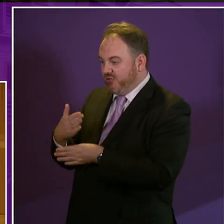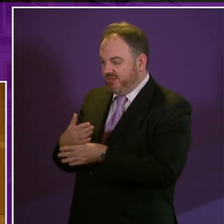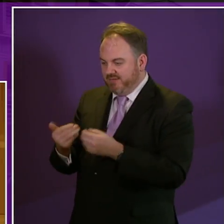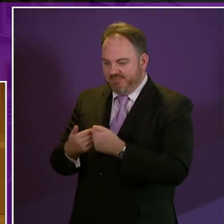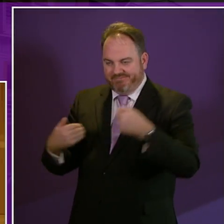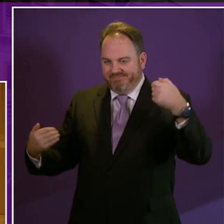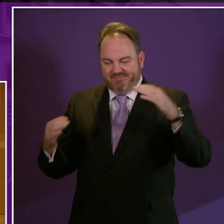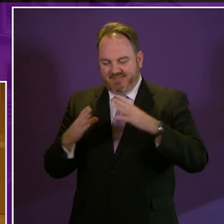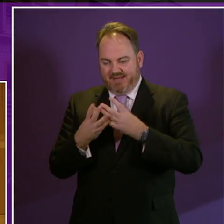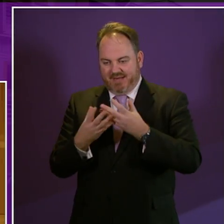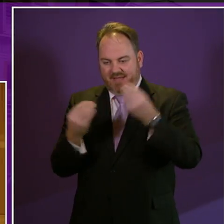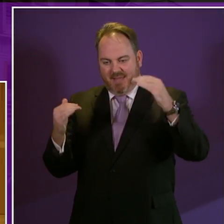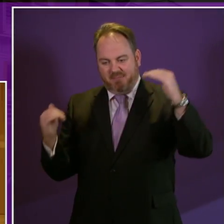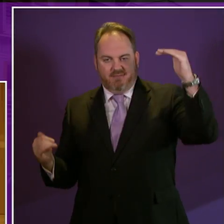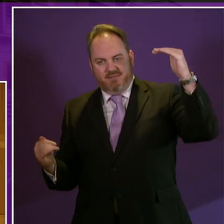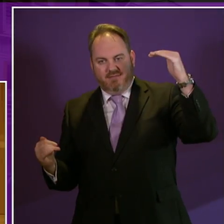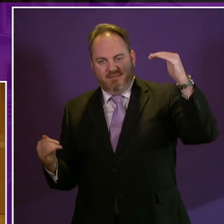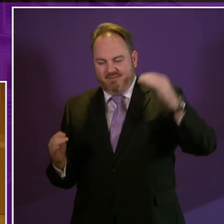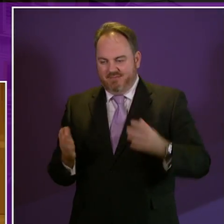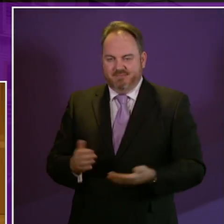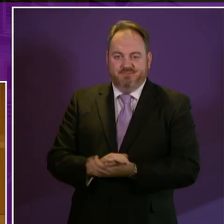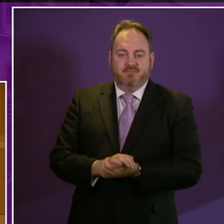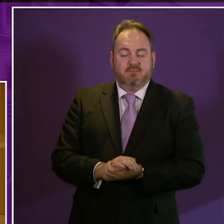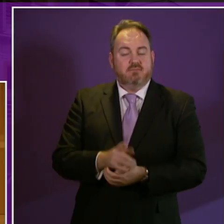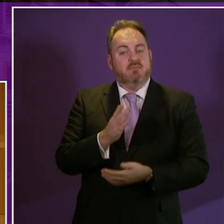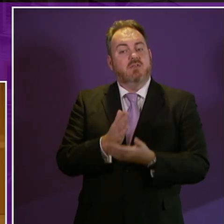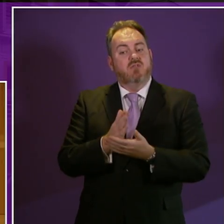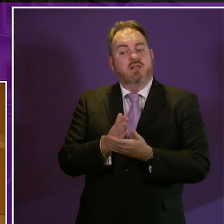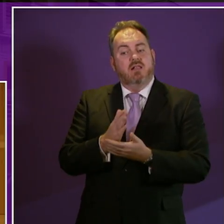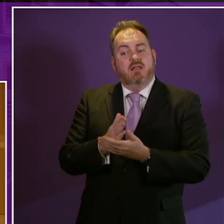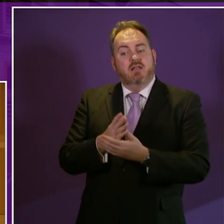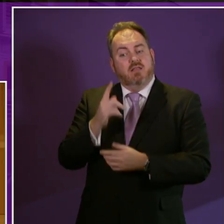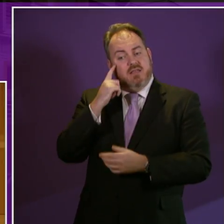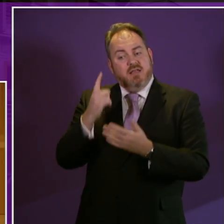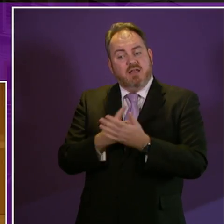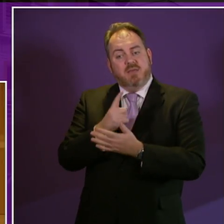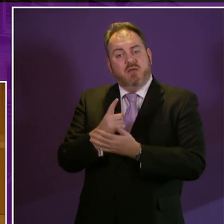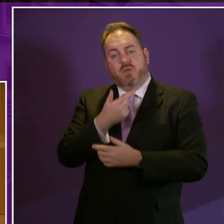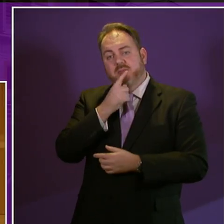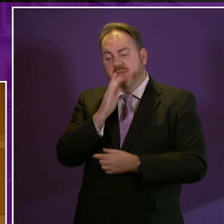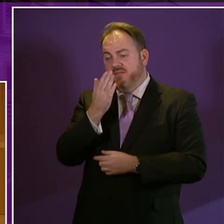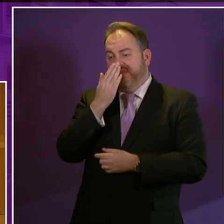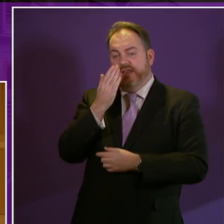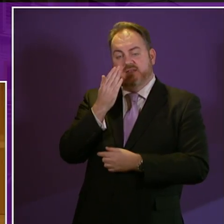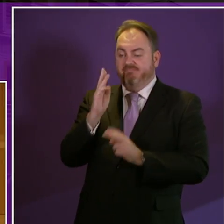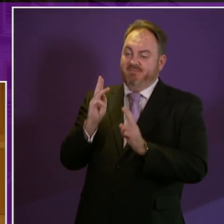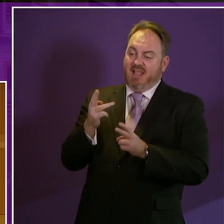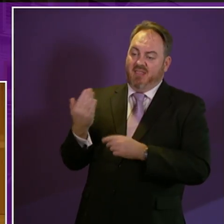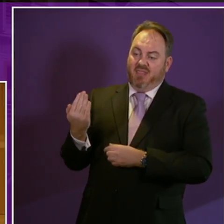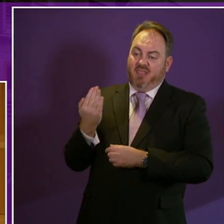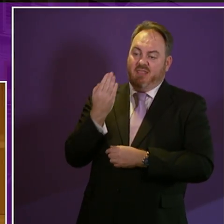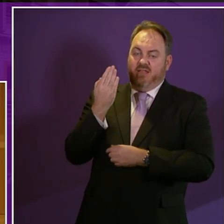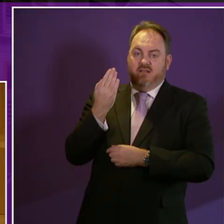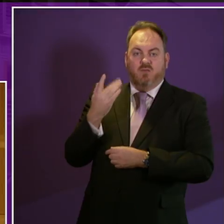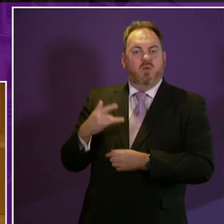on our laurels we must work harder together and then finally in terms of end of life provision and working with those families affected by life